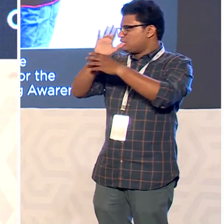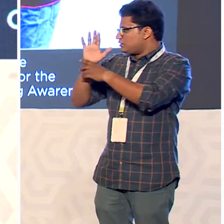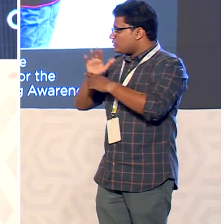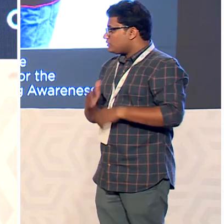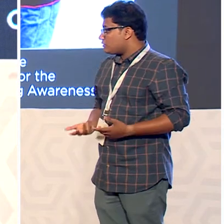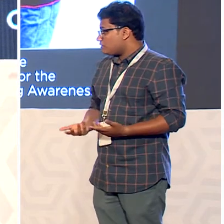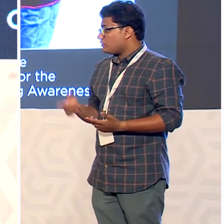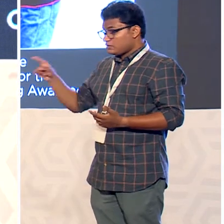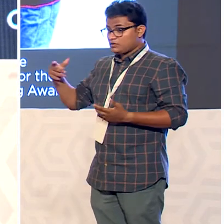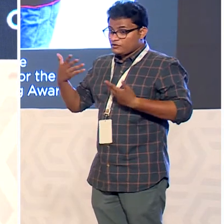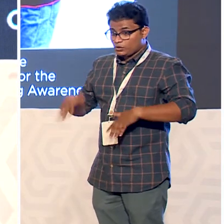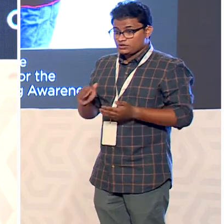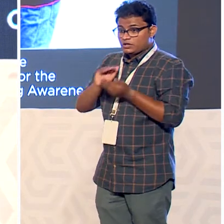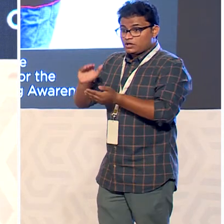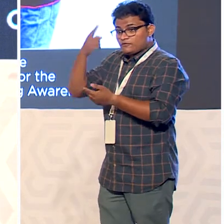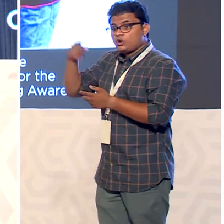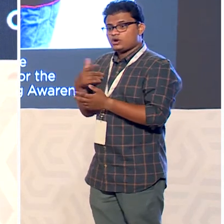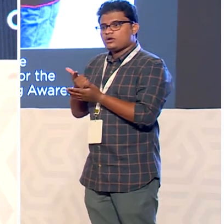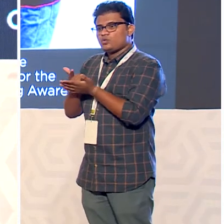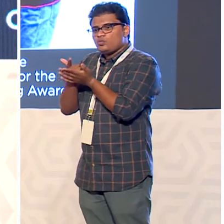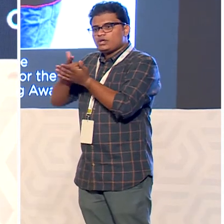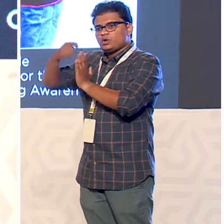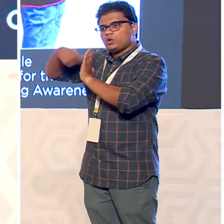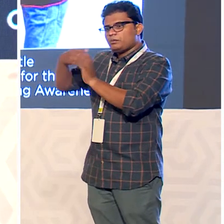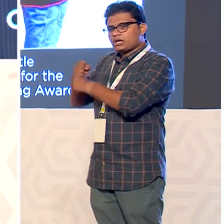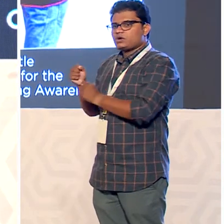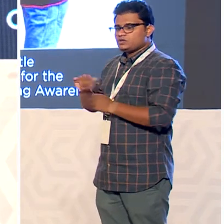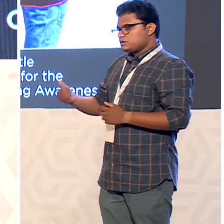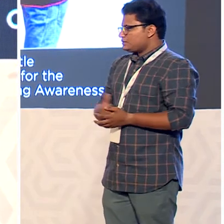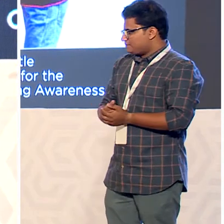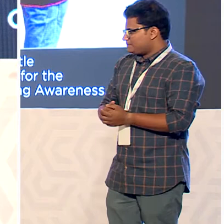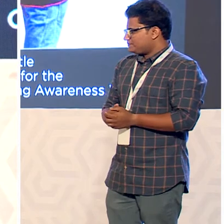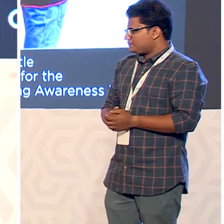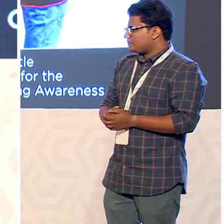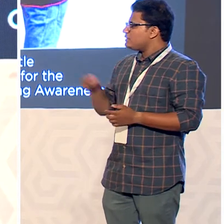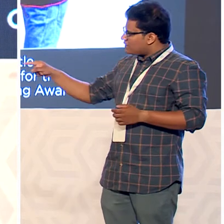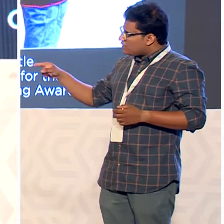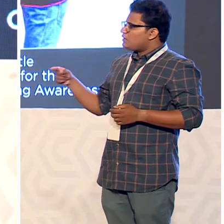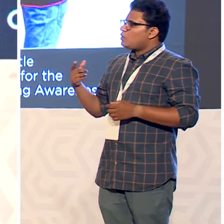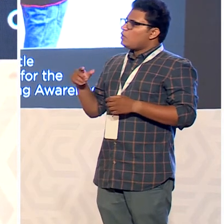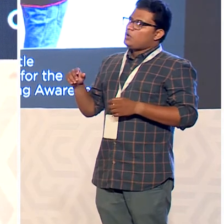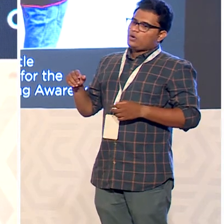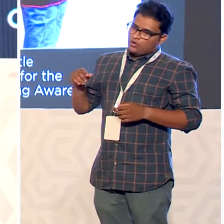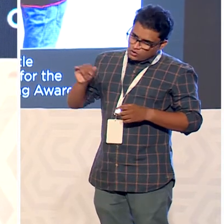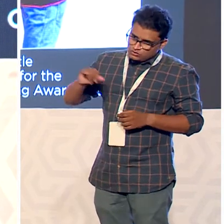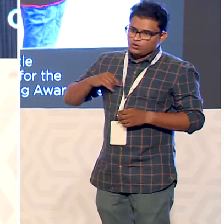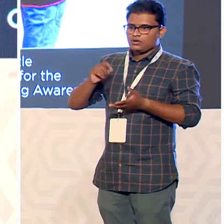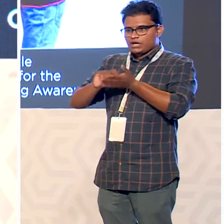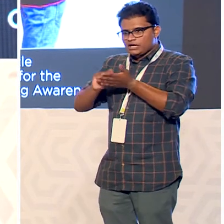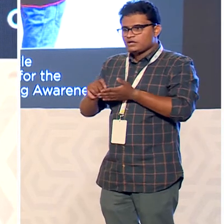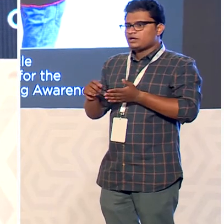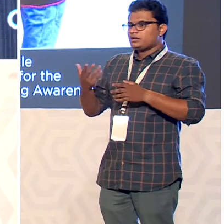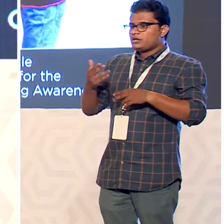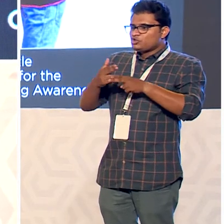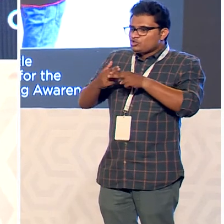for videographies as well on the international level and i do write short stories and few of them have